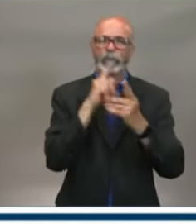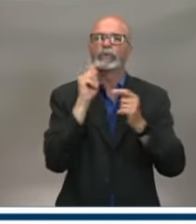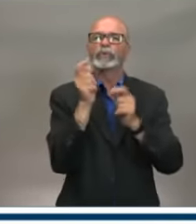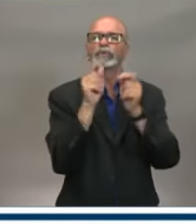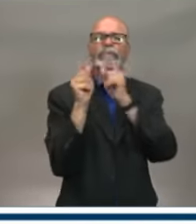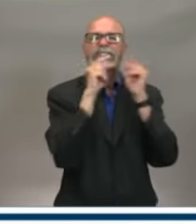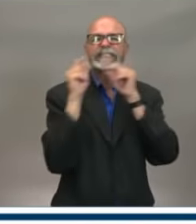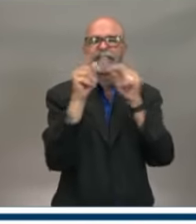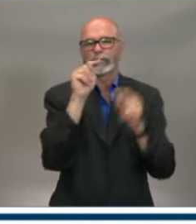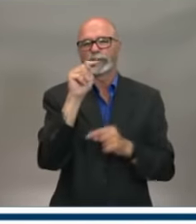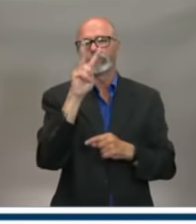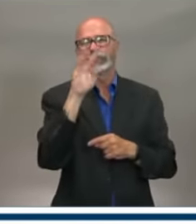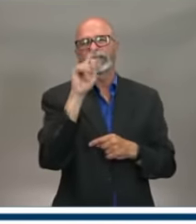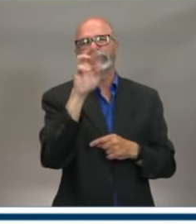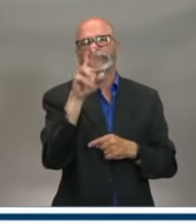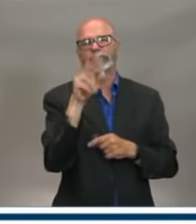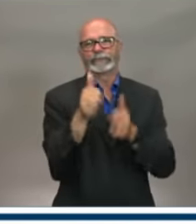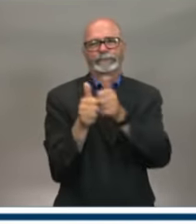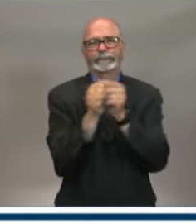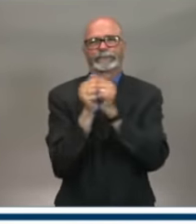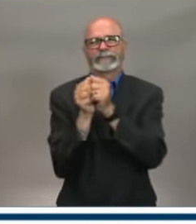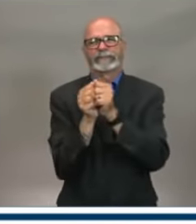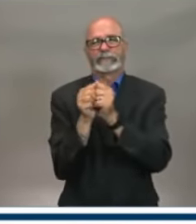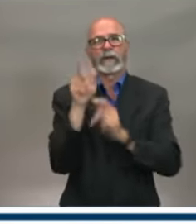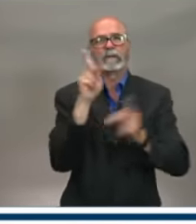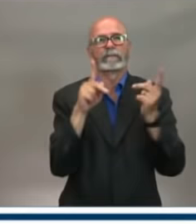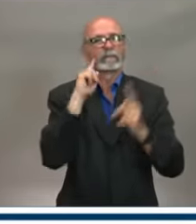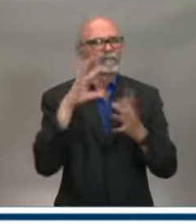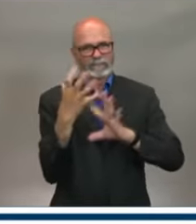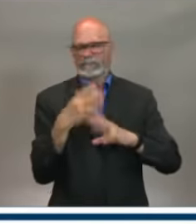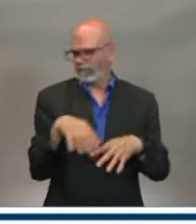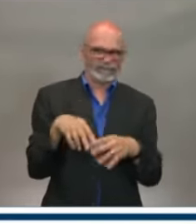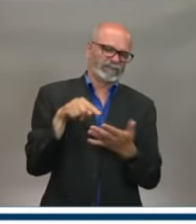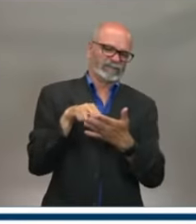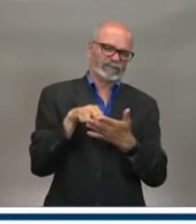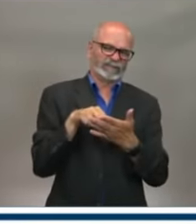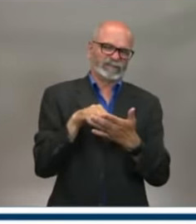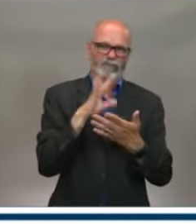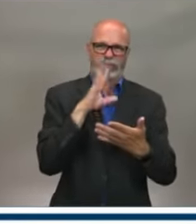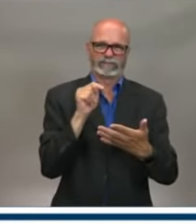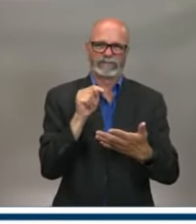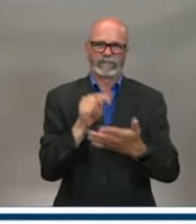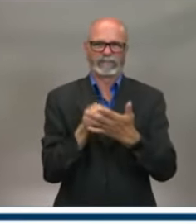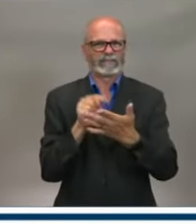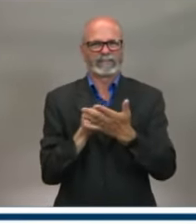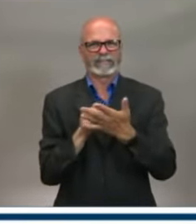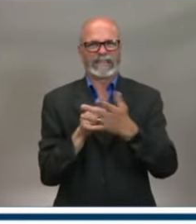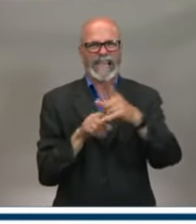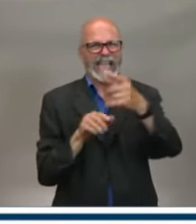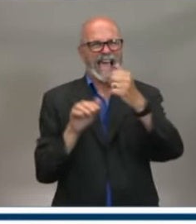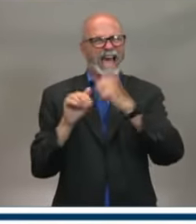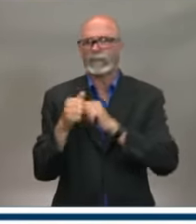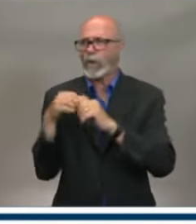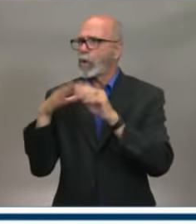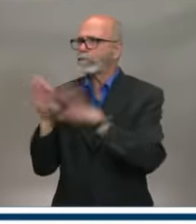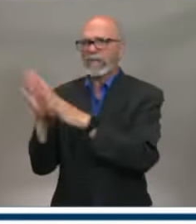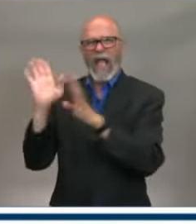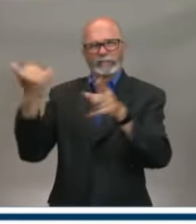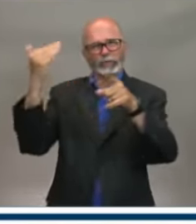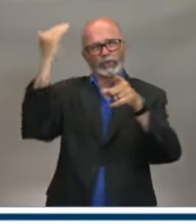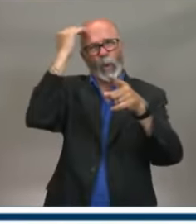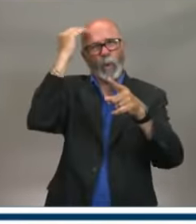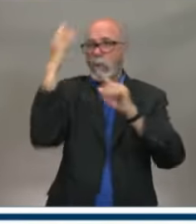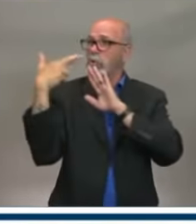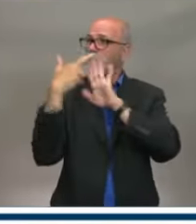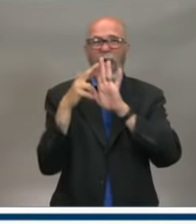confusion as to the parameters and protocols and how things are going to reopen. So, I'm wondering